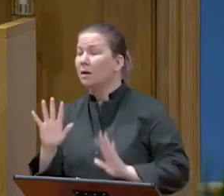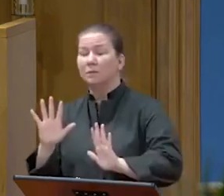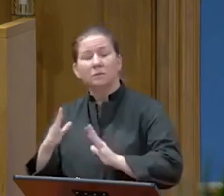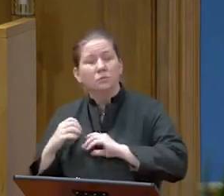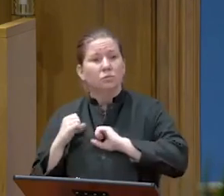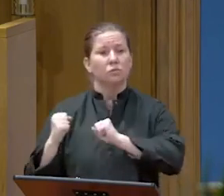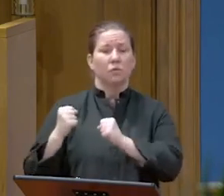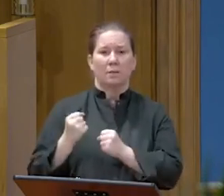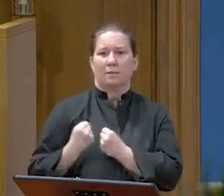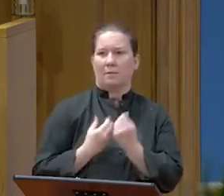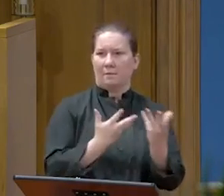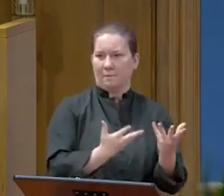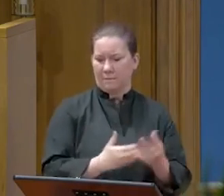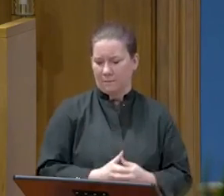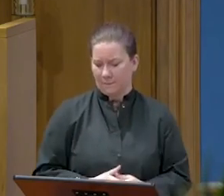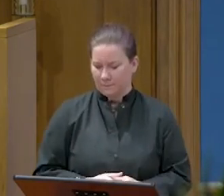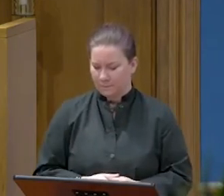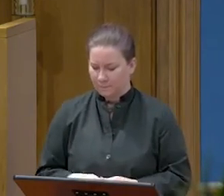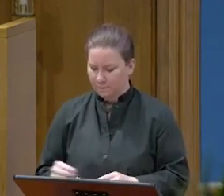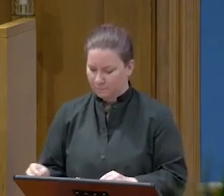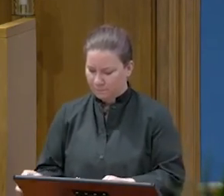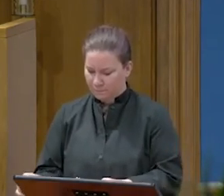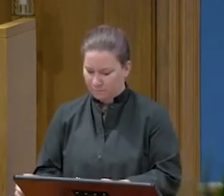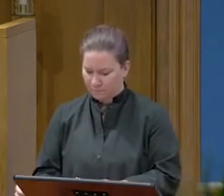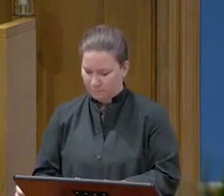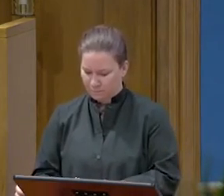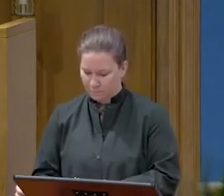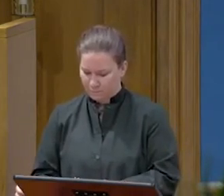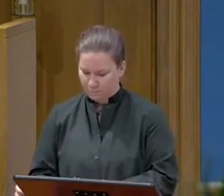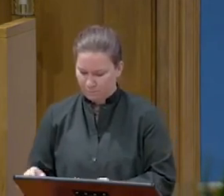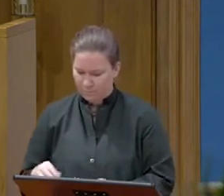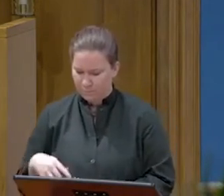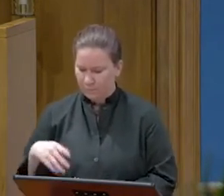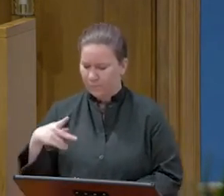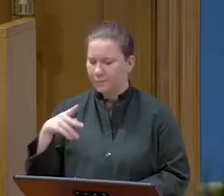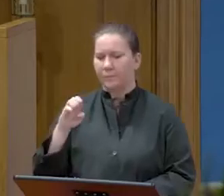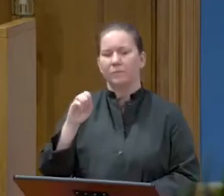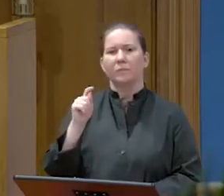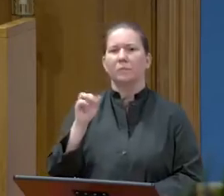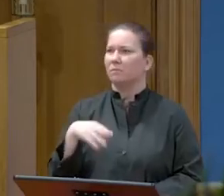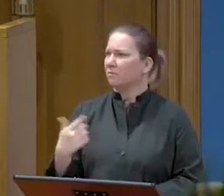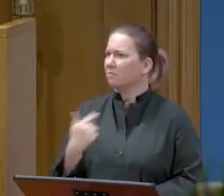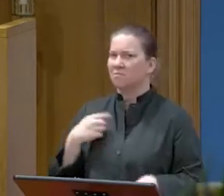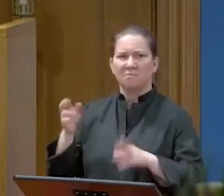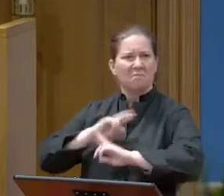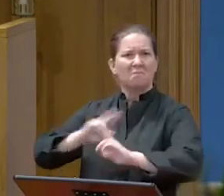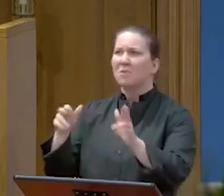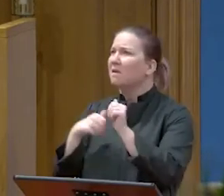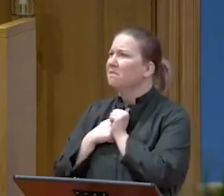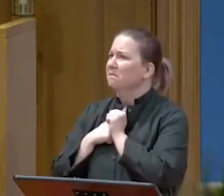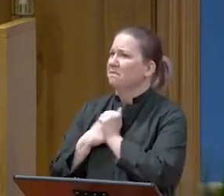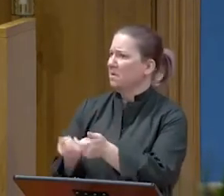And he said to him, Lord, I am ready to go with you to prison and to death.